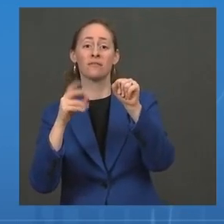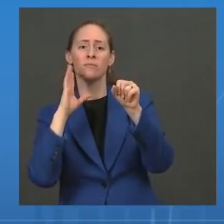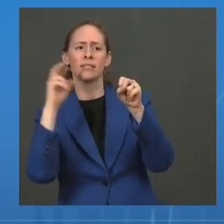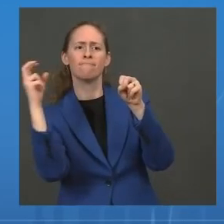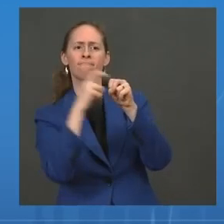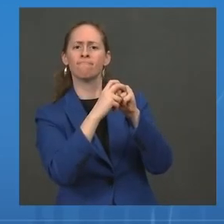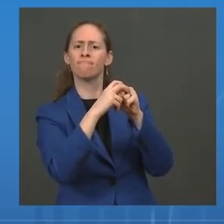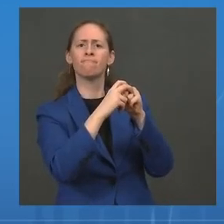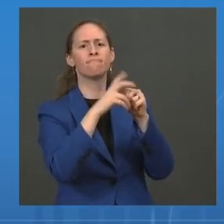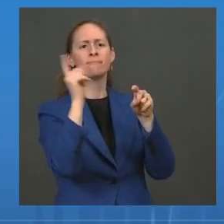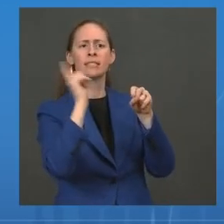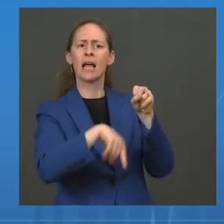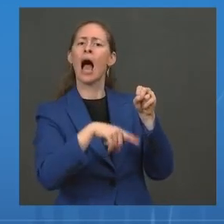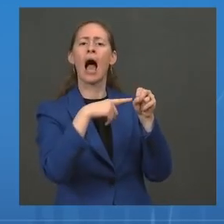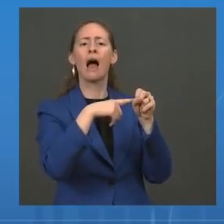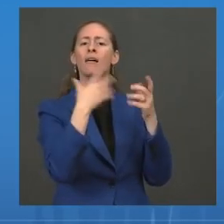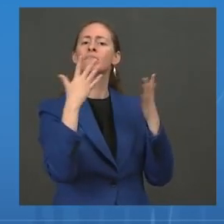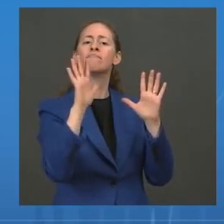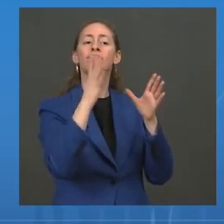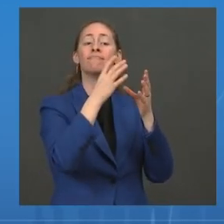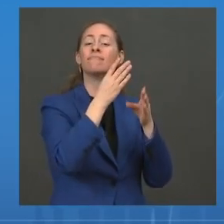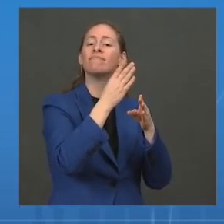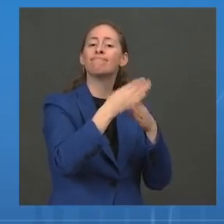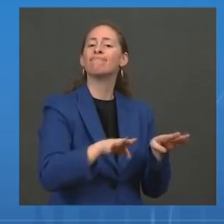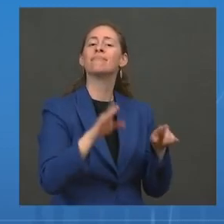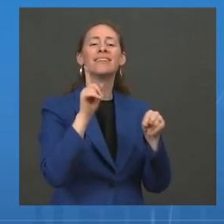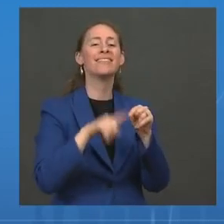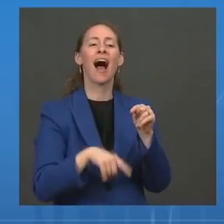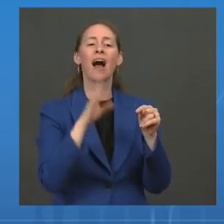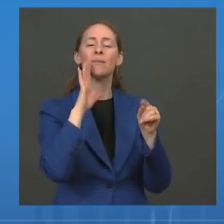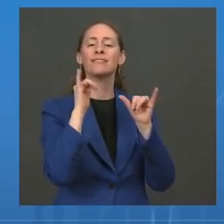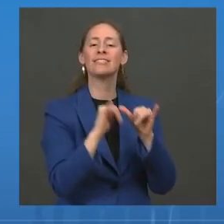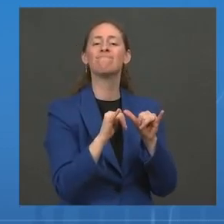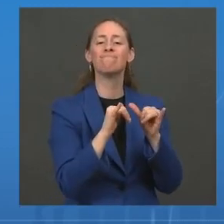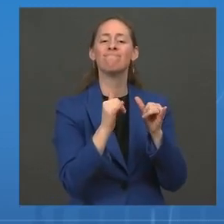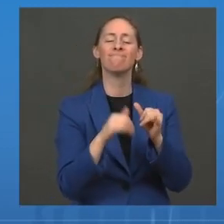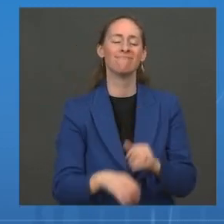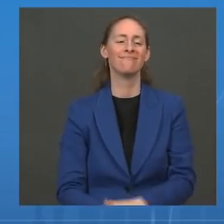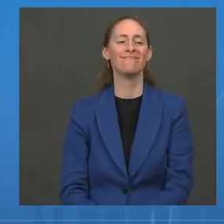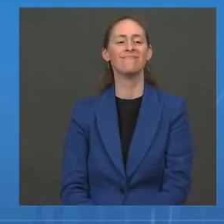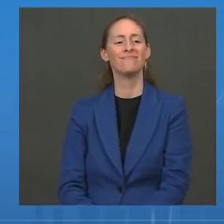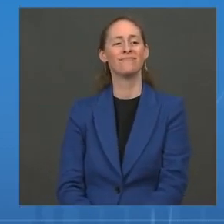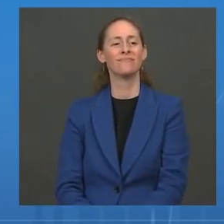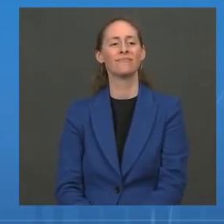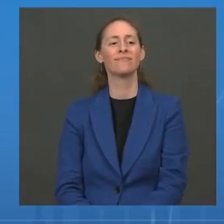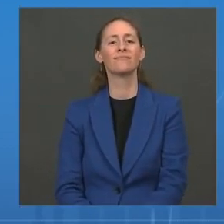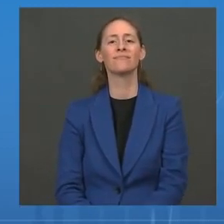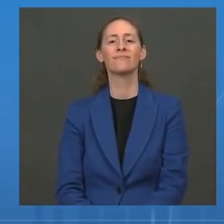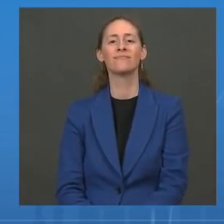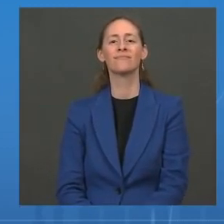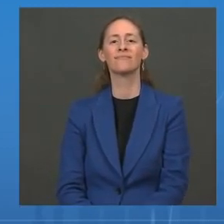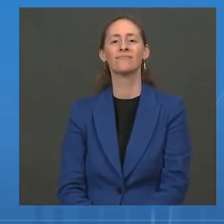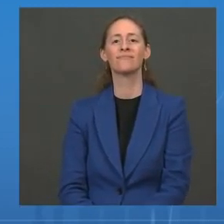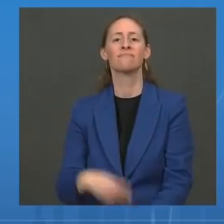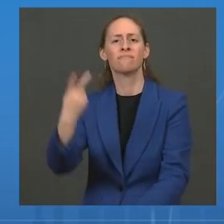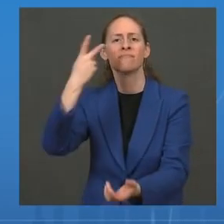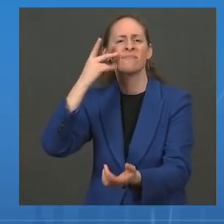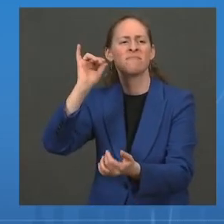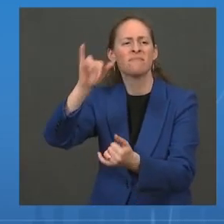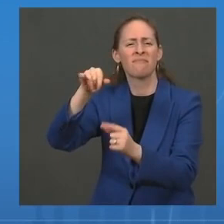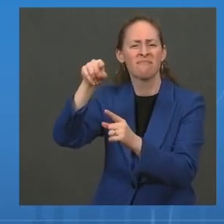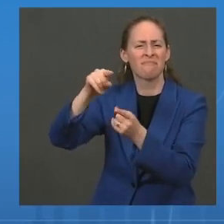slide. And that is the polymerase inhibitors. As we all know, just a little while ago, next slide,